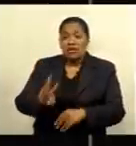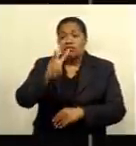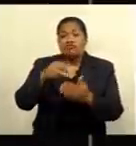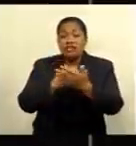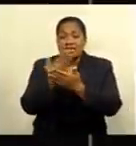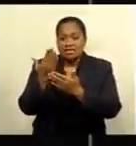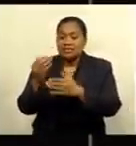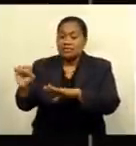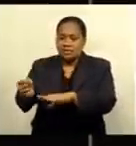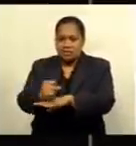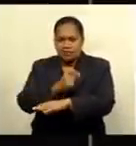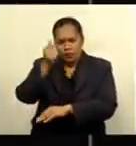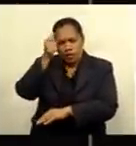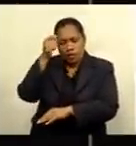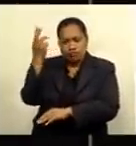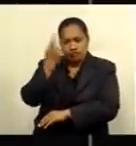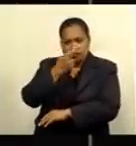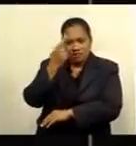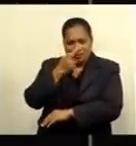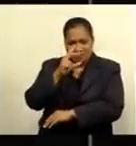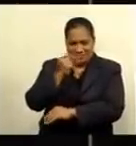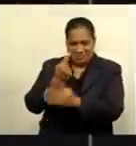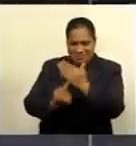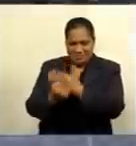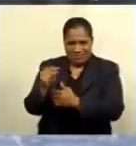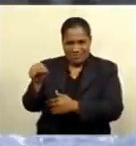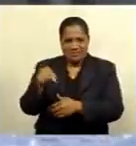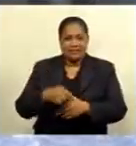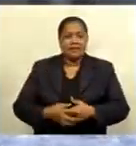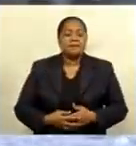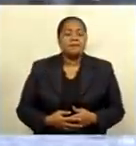knowing the risks involved. Kelly Wadala reports.